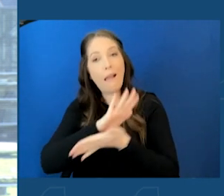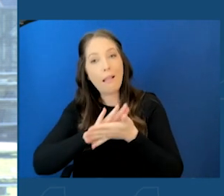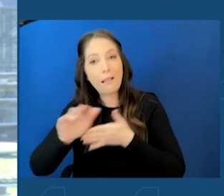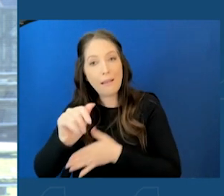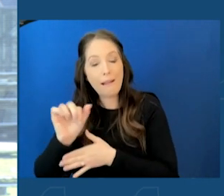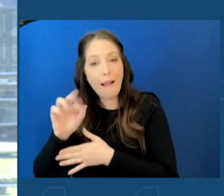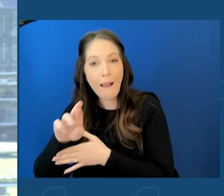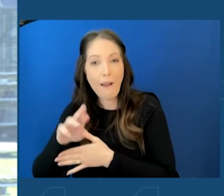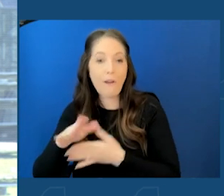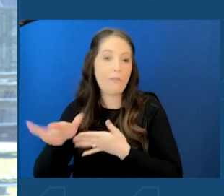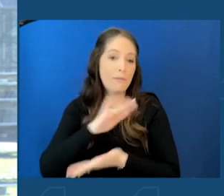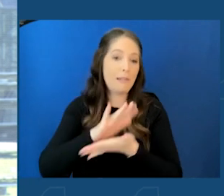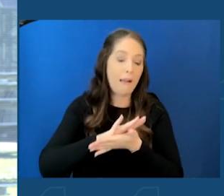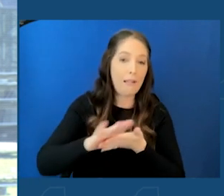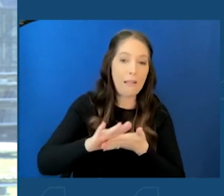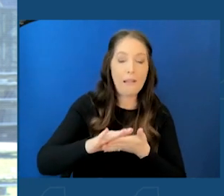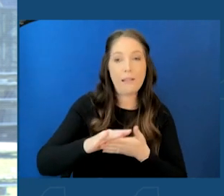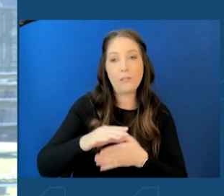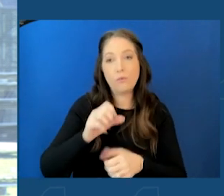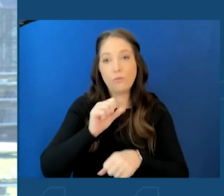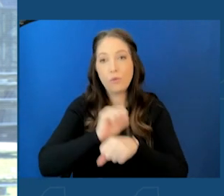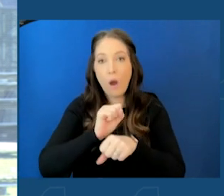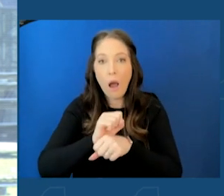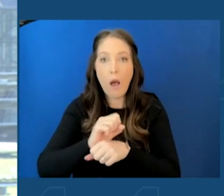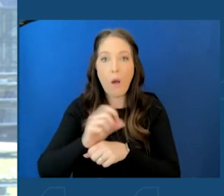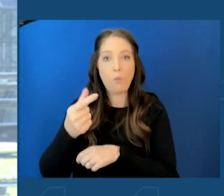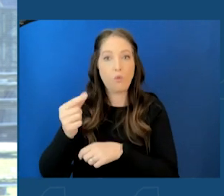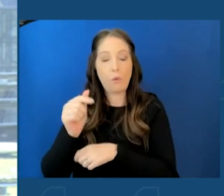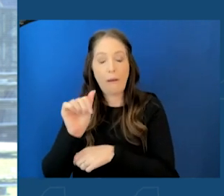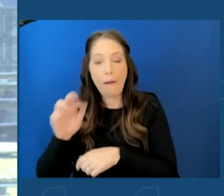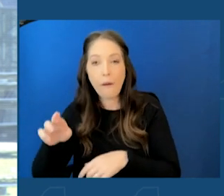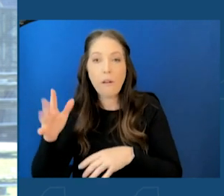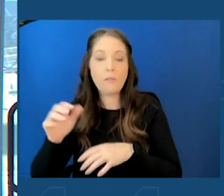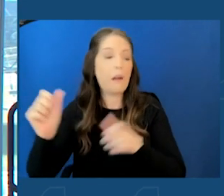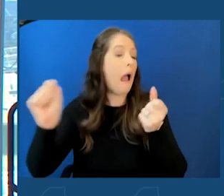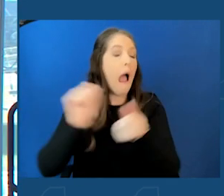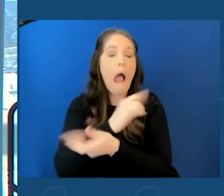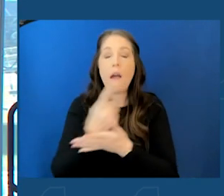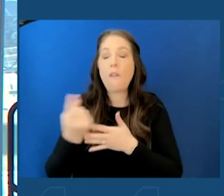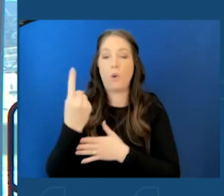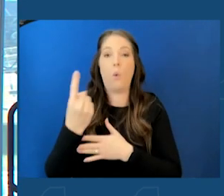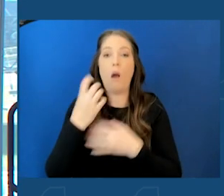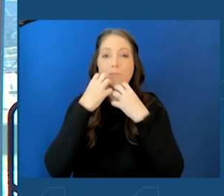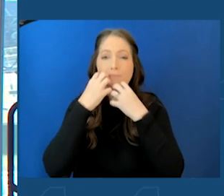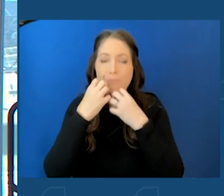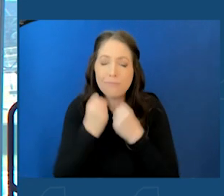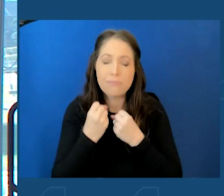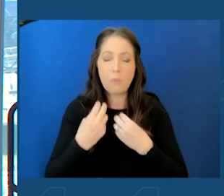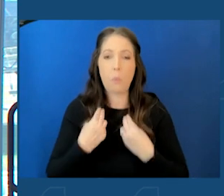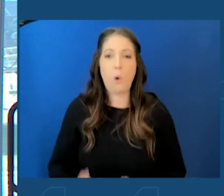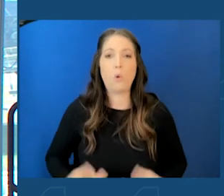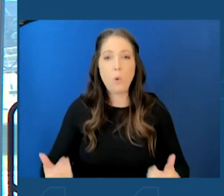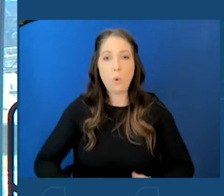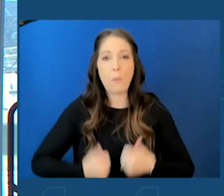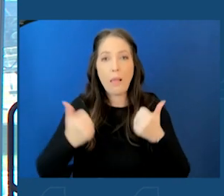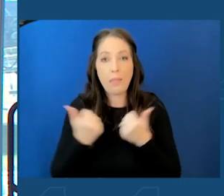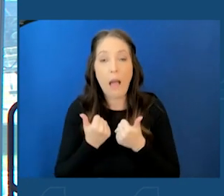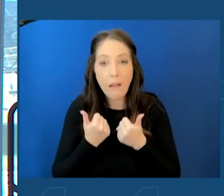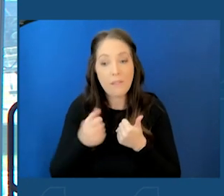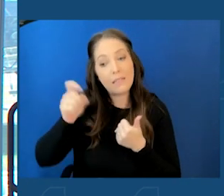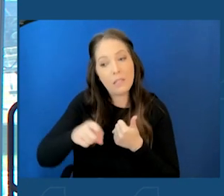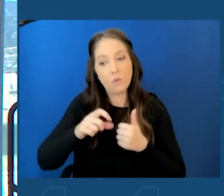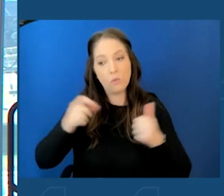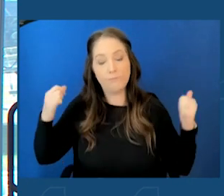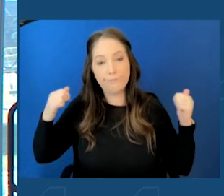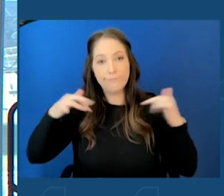act. I need to have everybody who cares about human life on this planet and lives in the state of New York, he mobilized to make sure